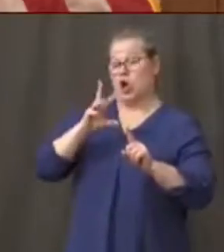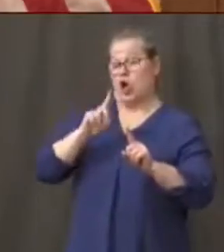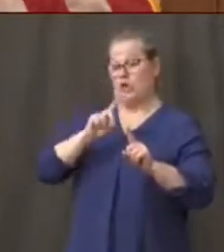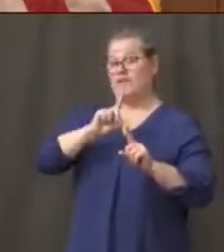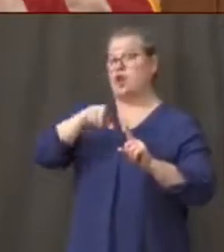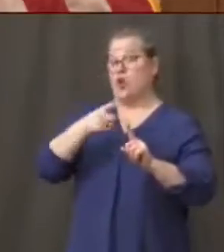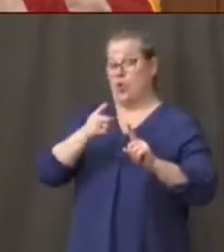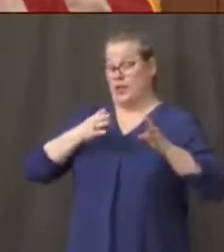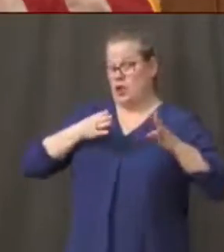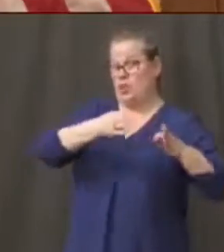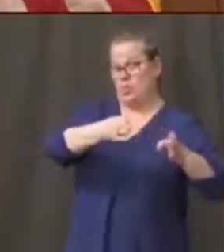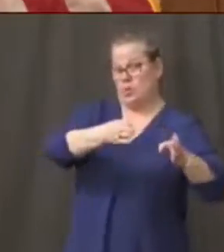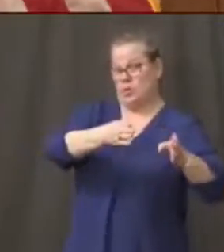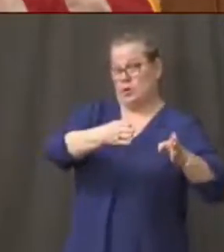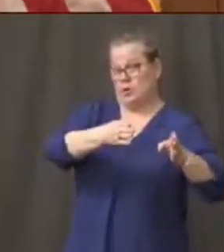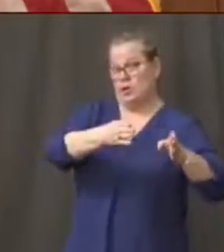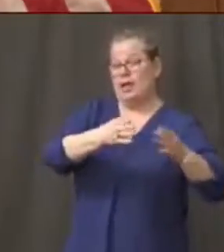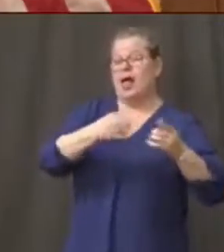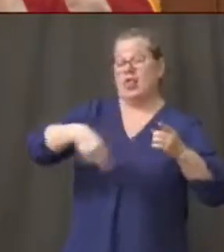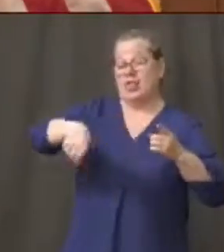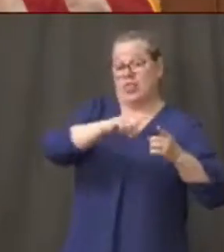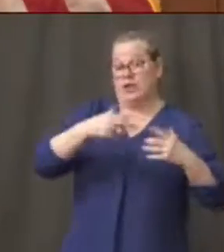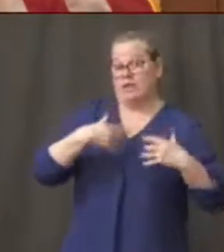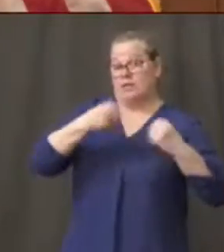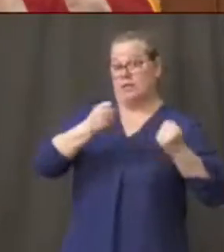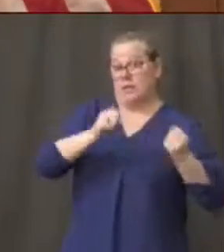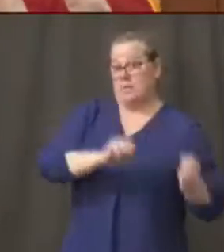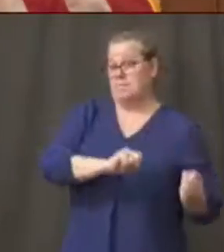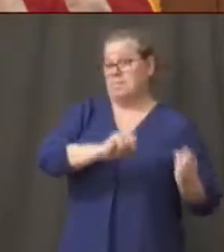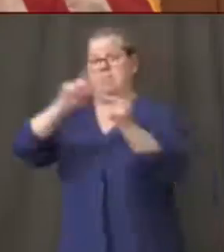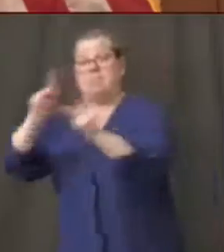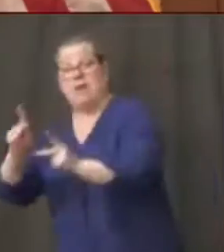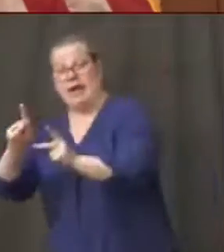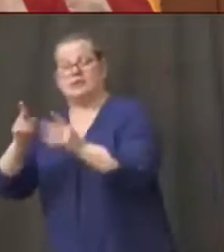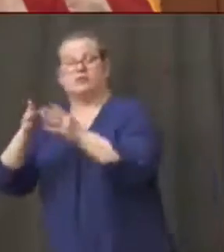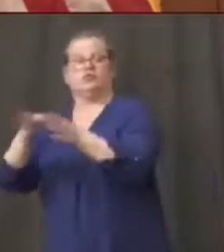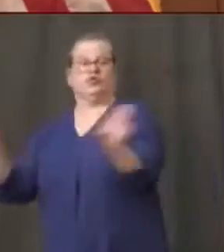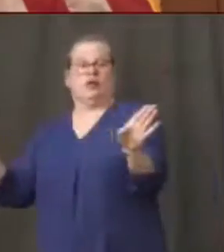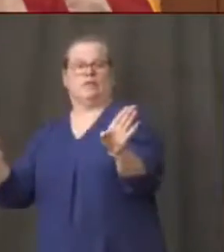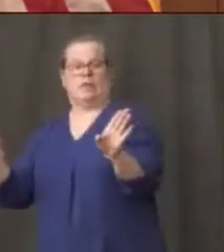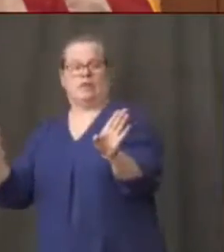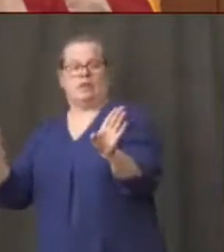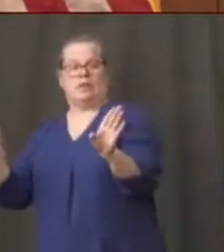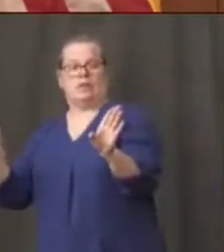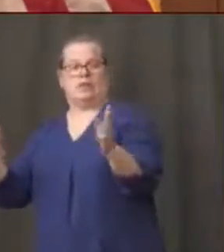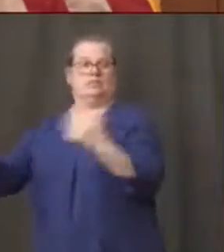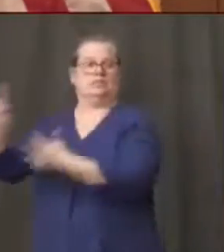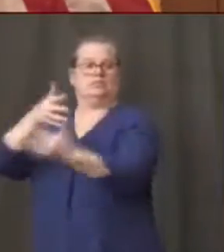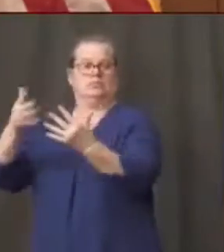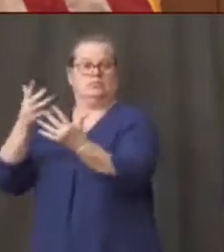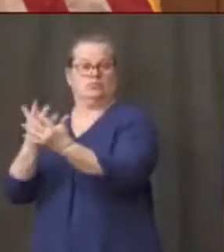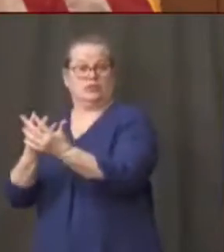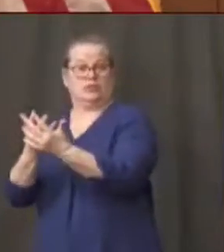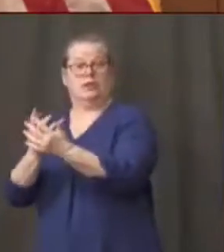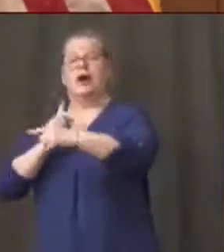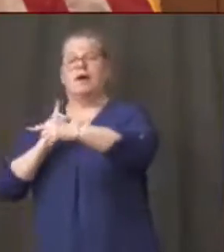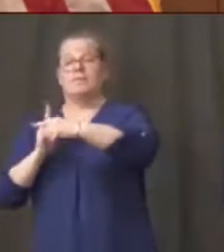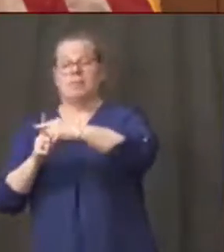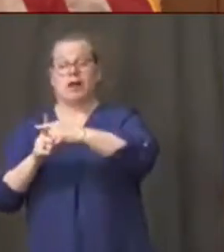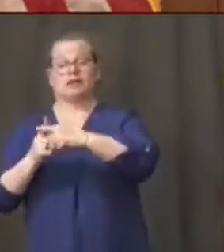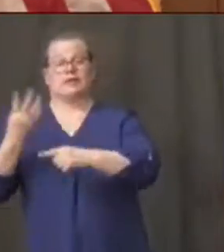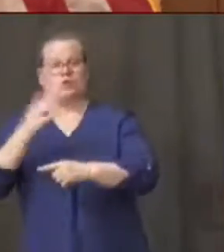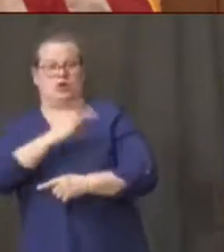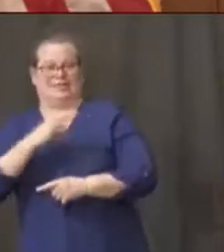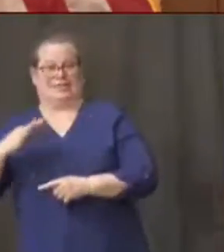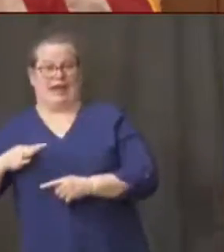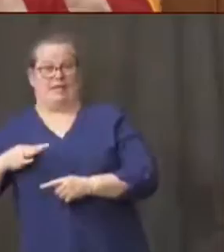general uh population as well as four staff members who were out uh due to the covet illness and back to